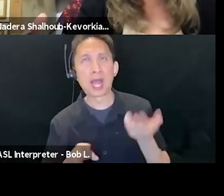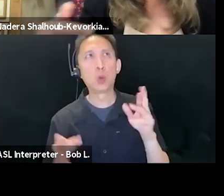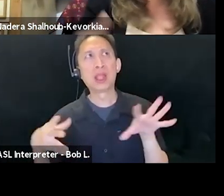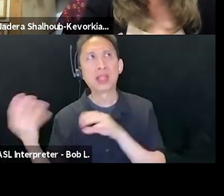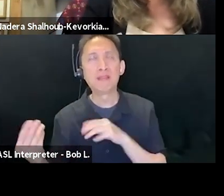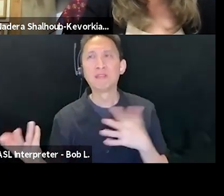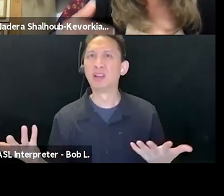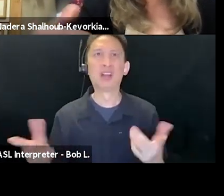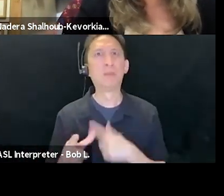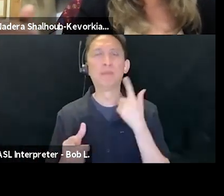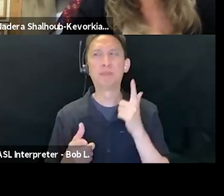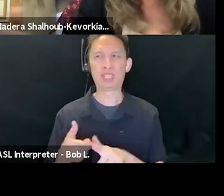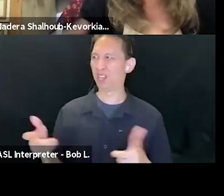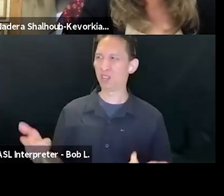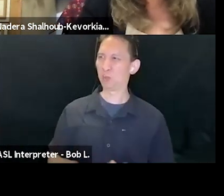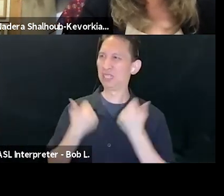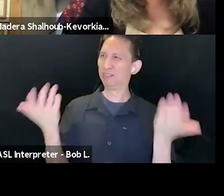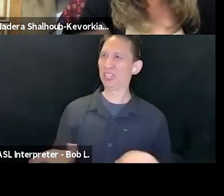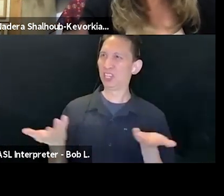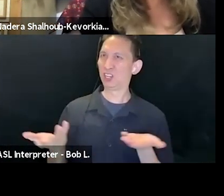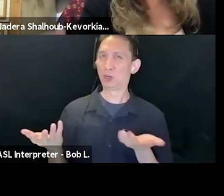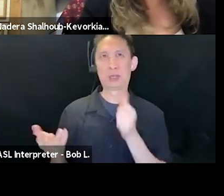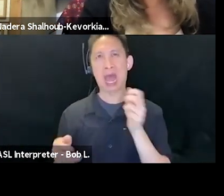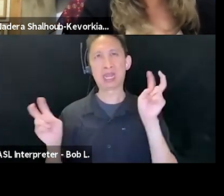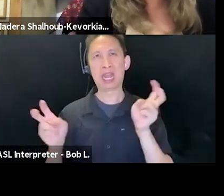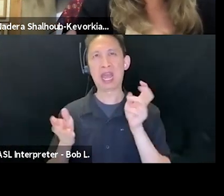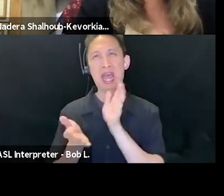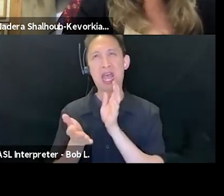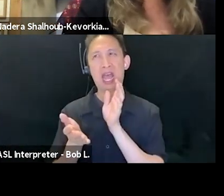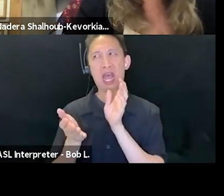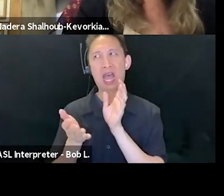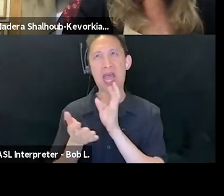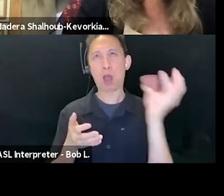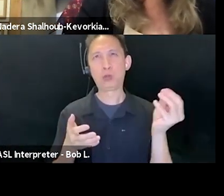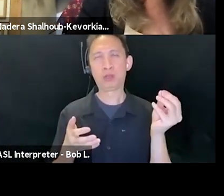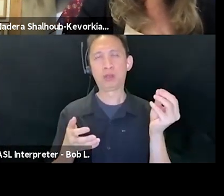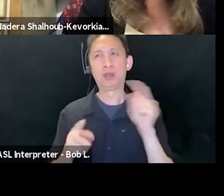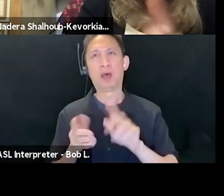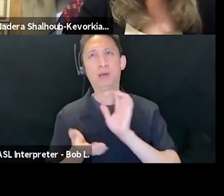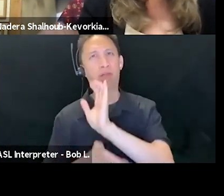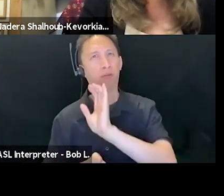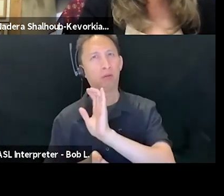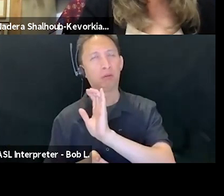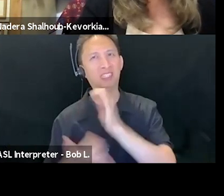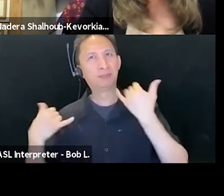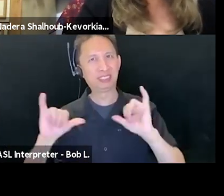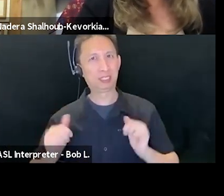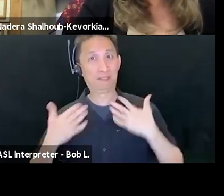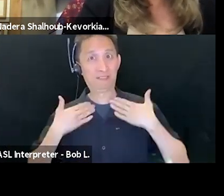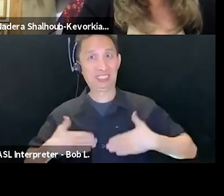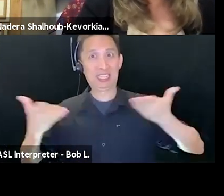in exile at home, not really out of place, reveals also the unending refusal of Palestinians to accept